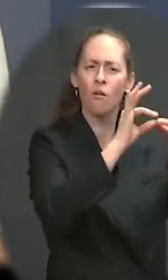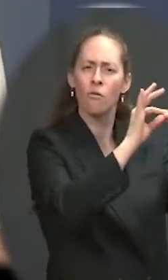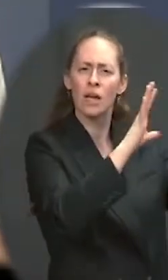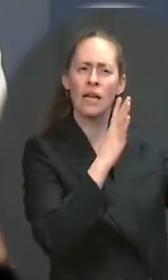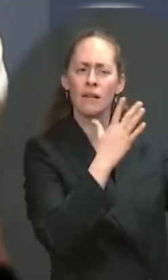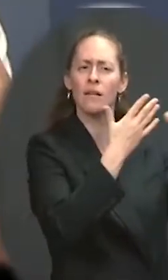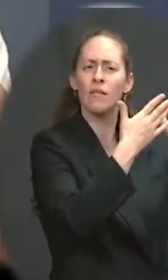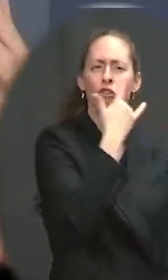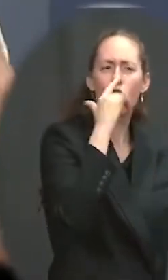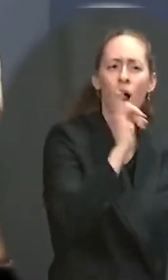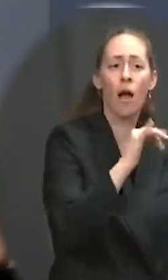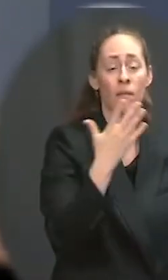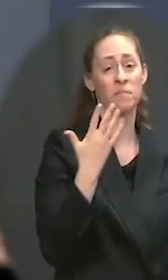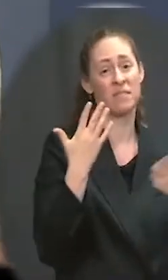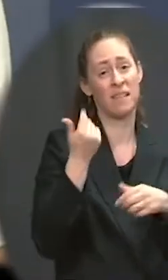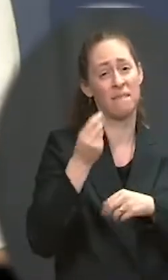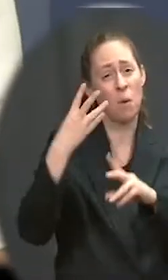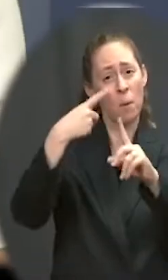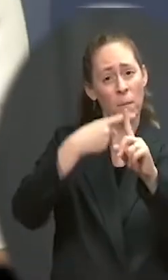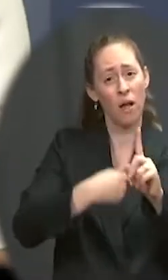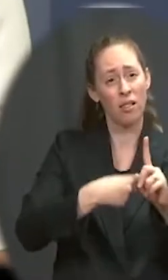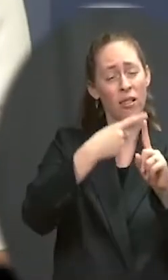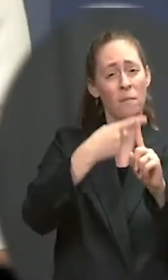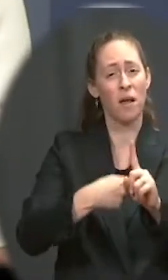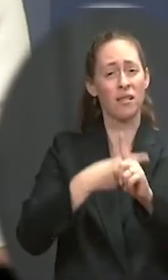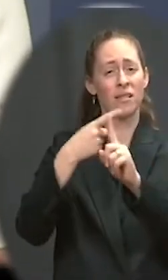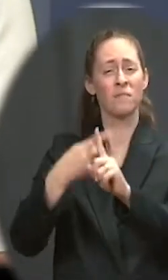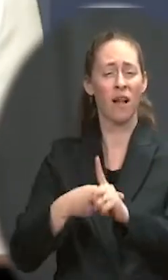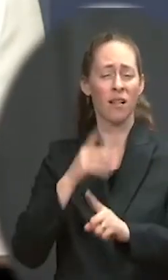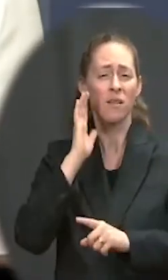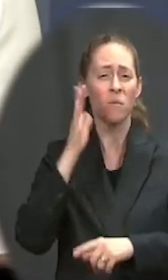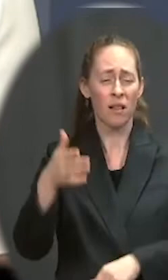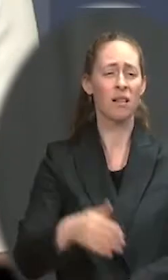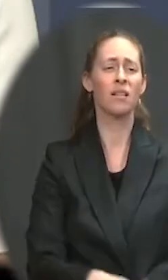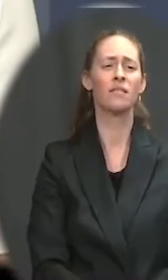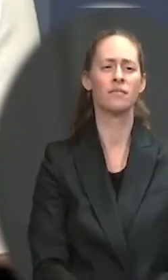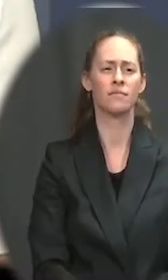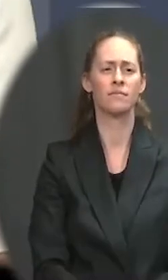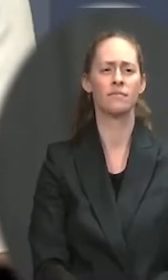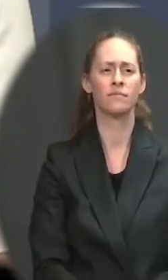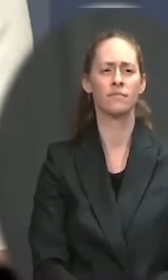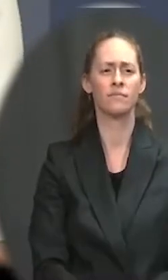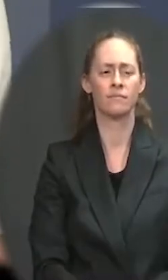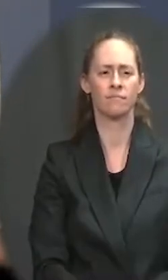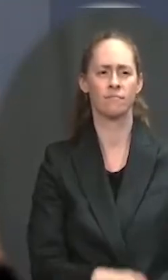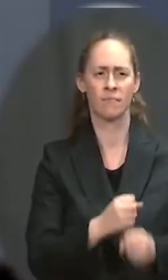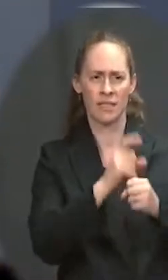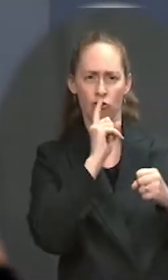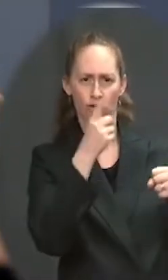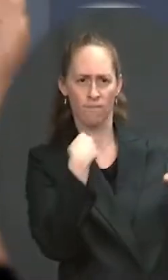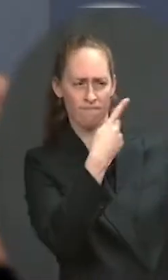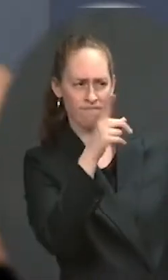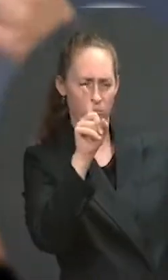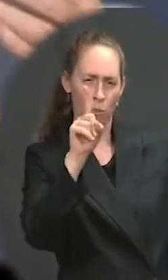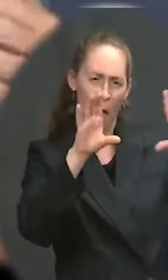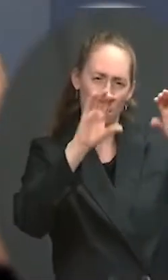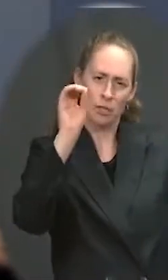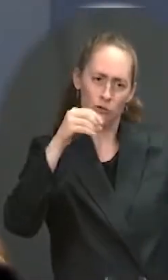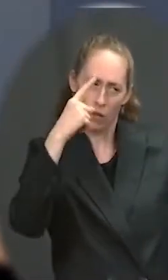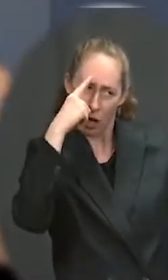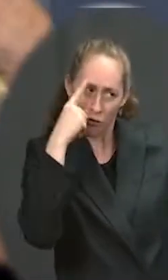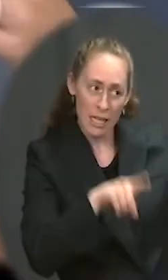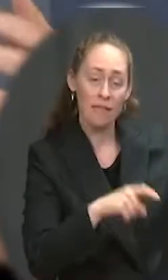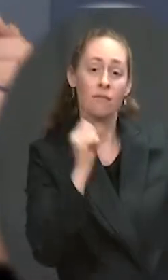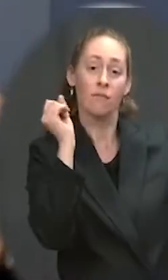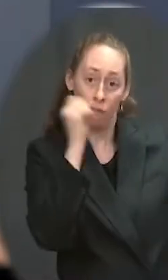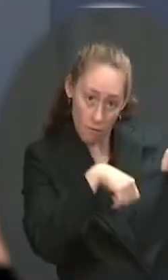and requires a unanimous point of view to move forward. So, what we are, the consideration